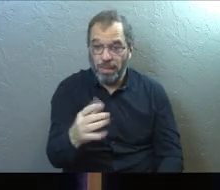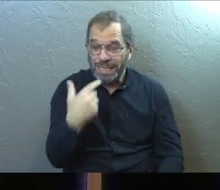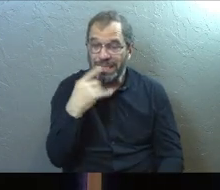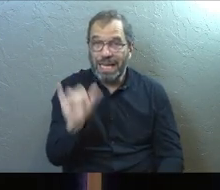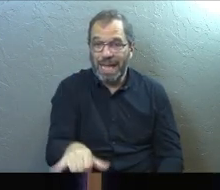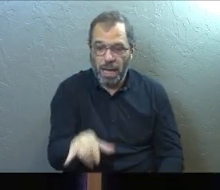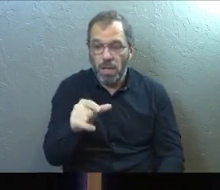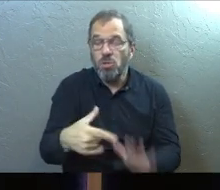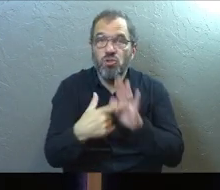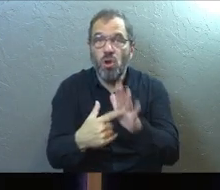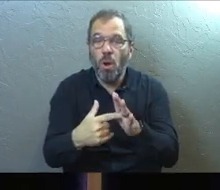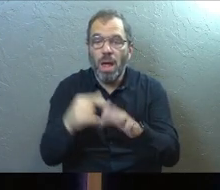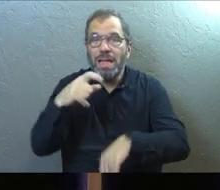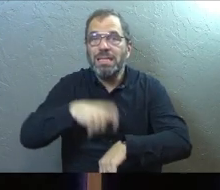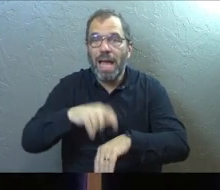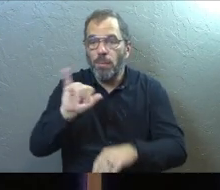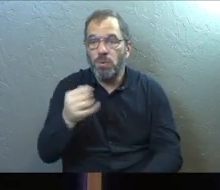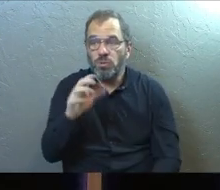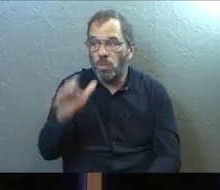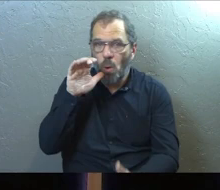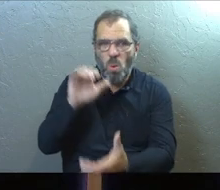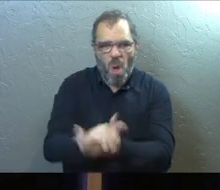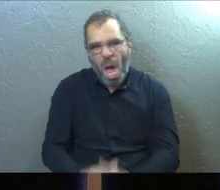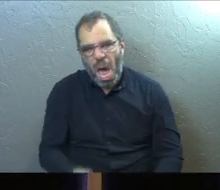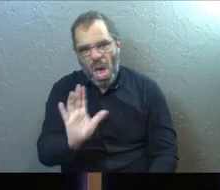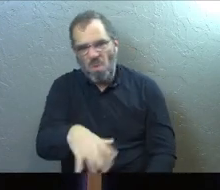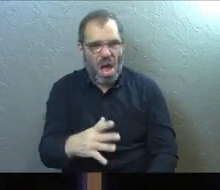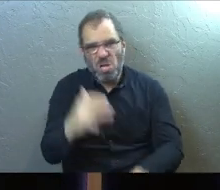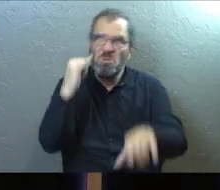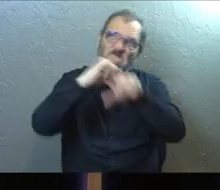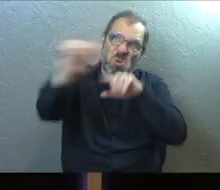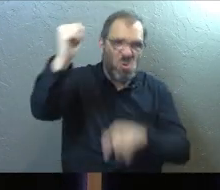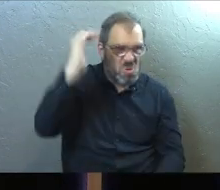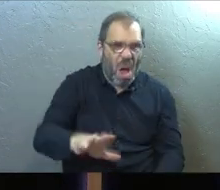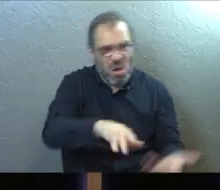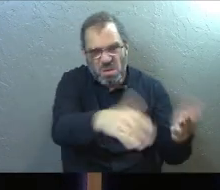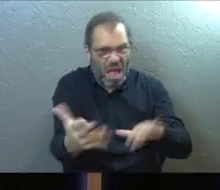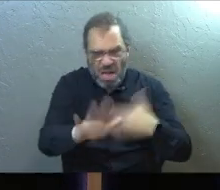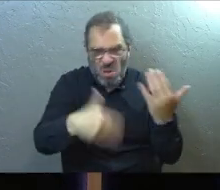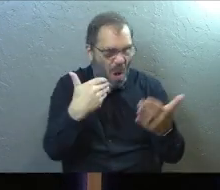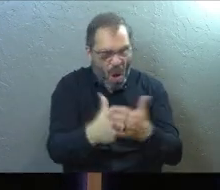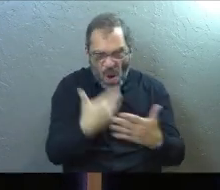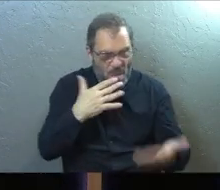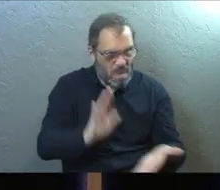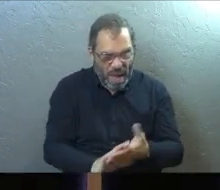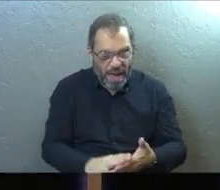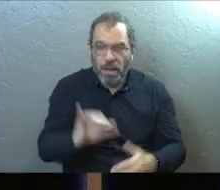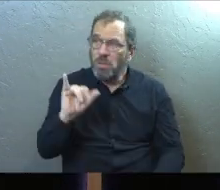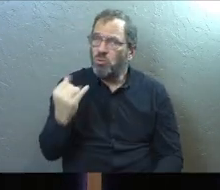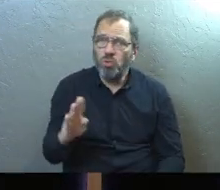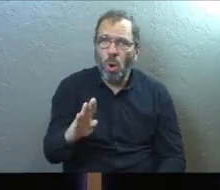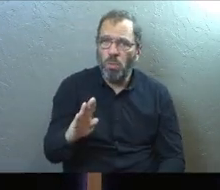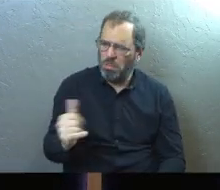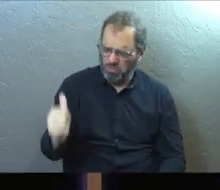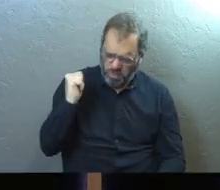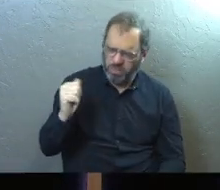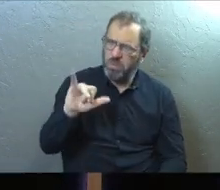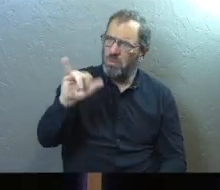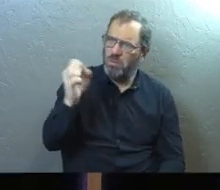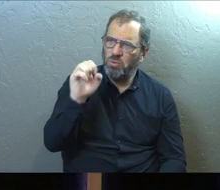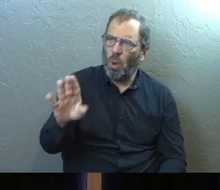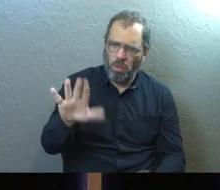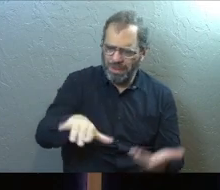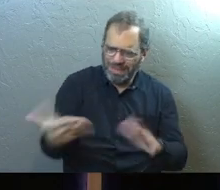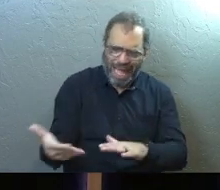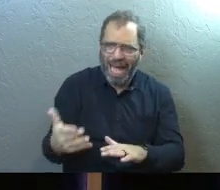they taught the book of Job to you, they show you the moment where Job's wife says, Hey, Job, why don't you curse God and die? Because everything's so bad. And then Job refuses to curse